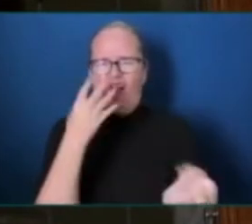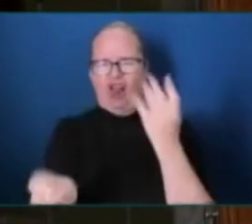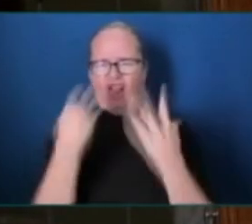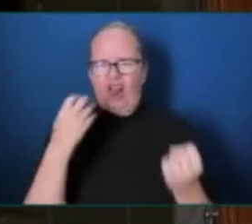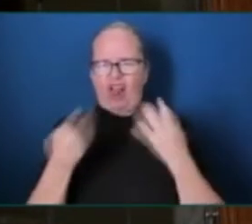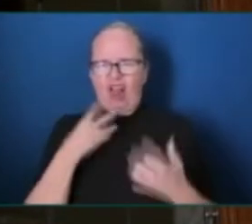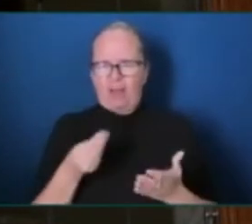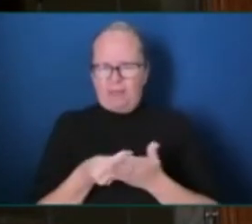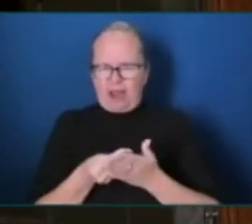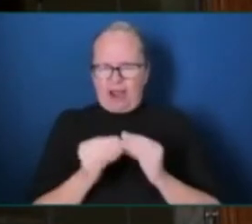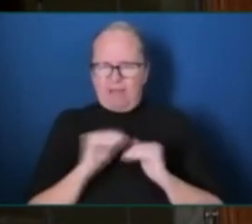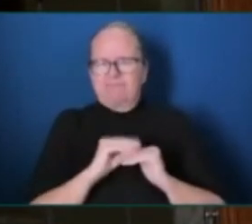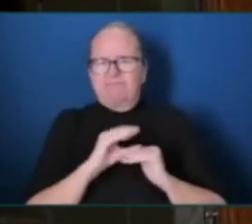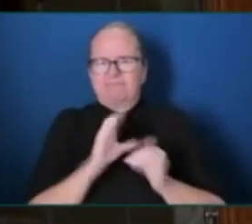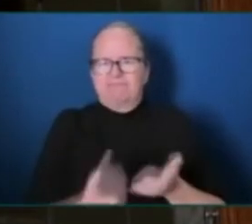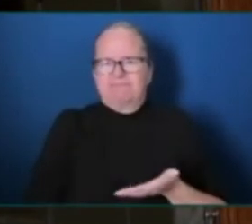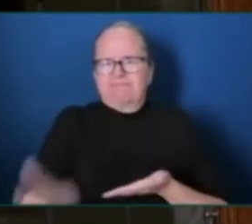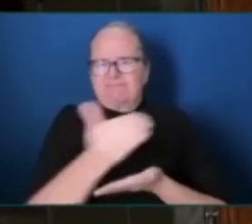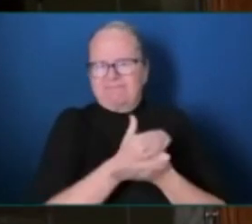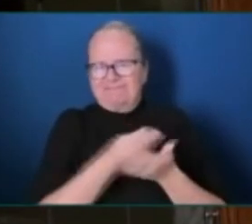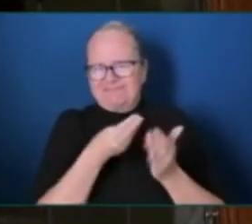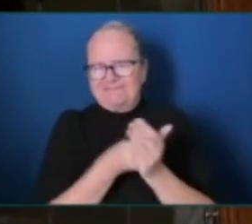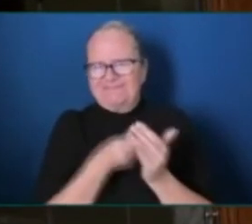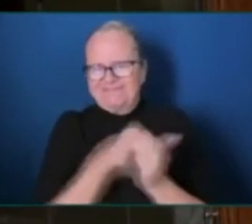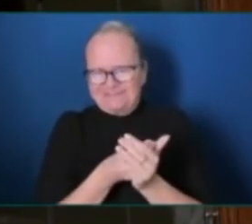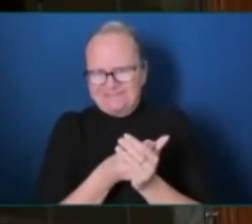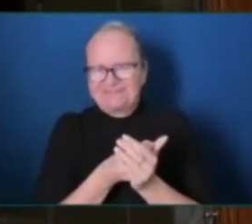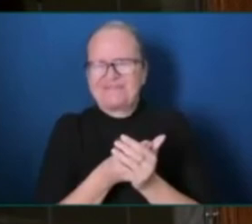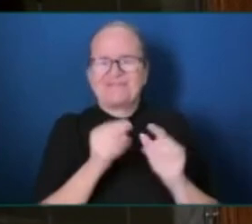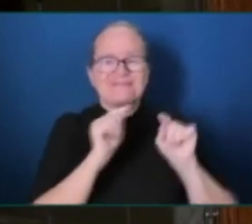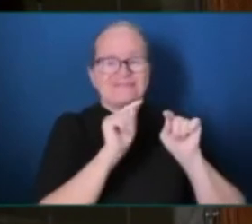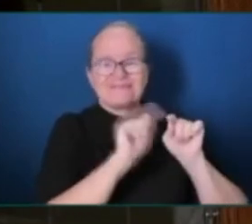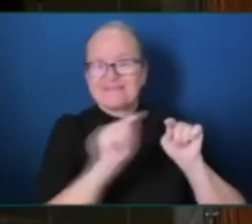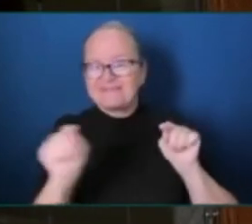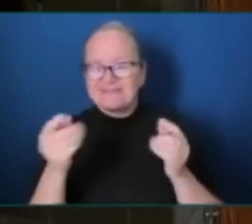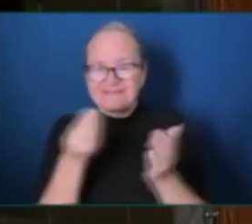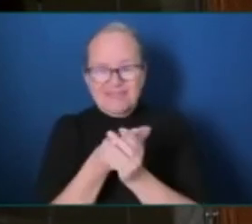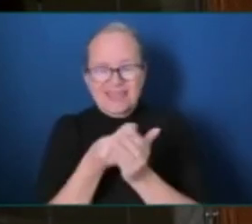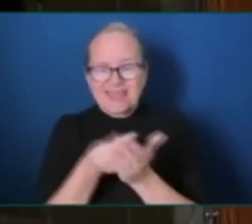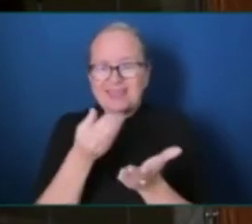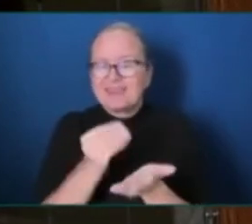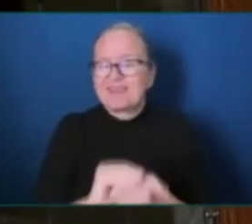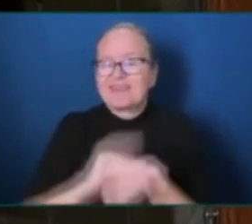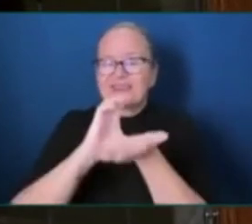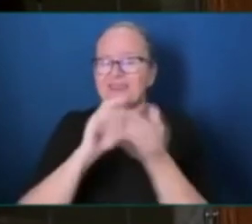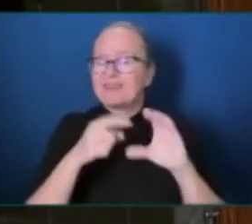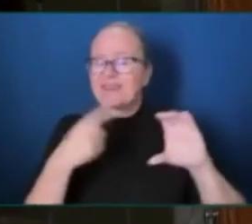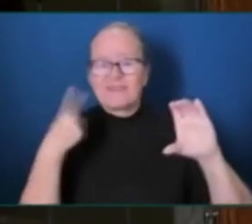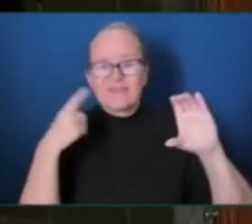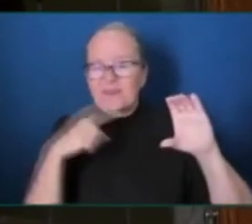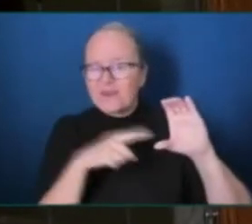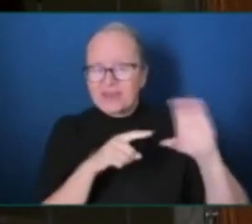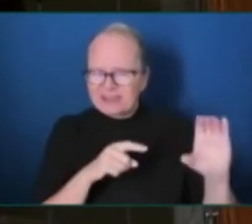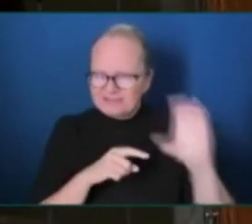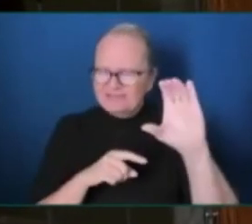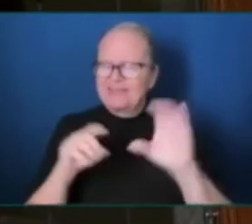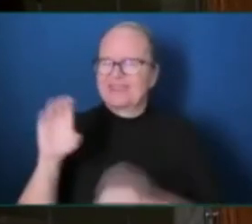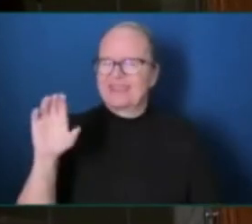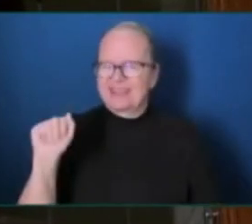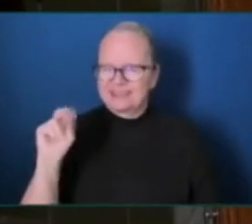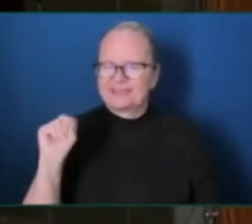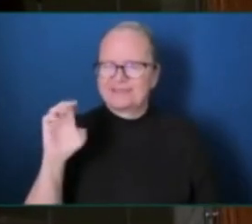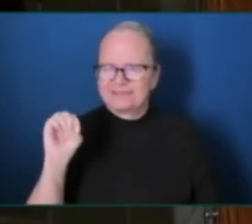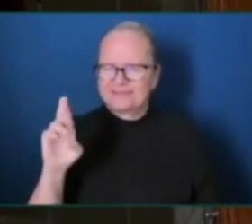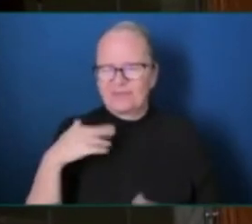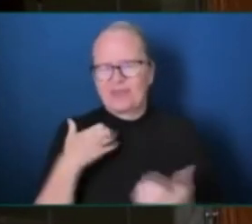other each and every day. So, I want to say thank you to Aspenwood Elementary and Principal Close for your incredible fundraising efforts